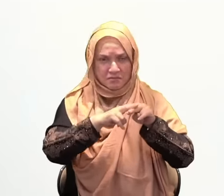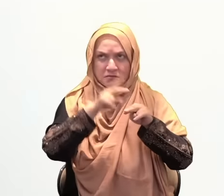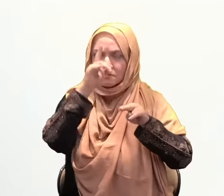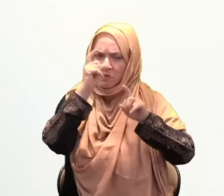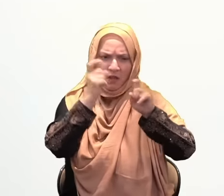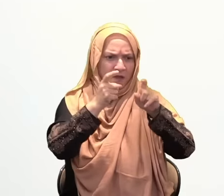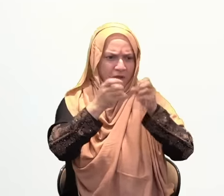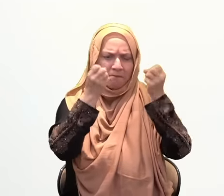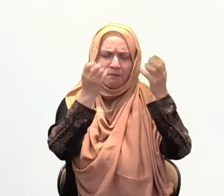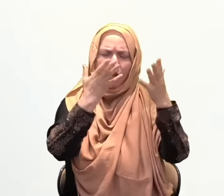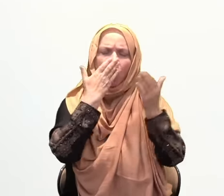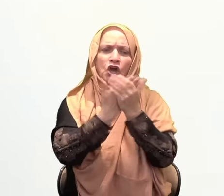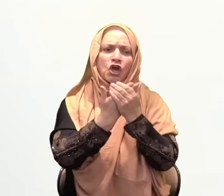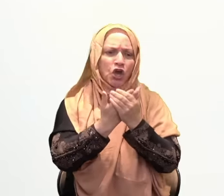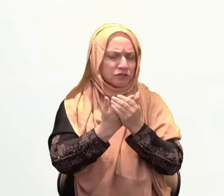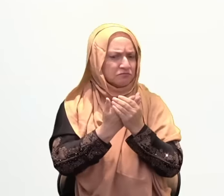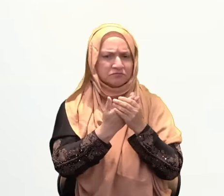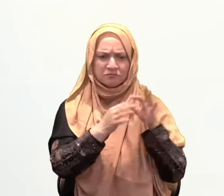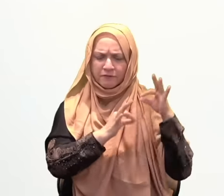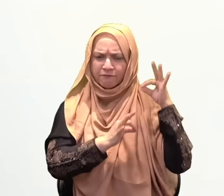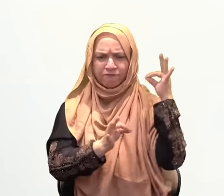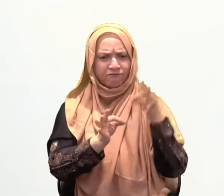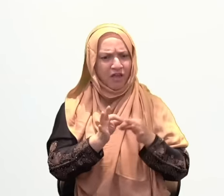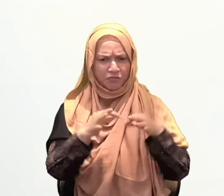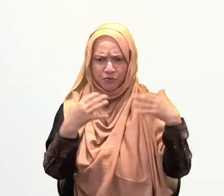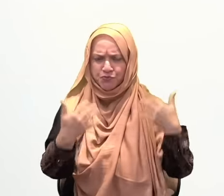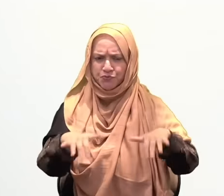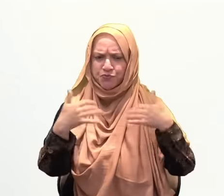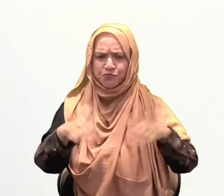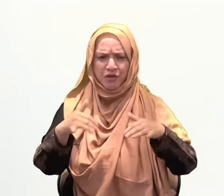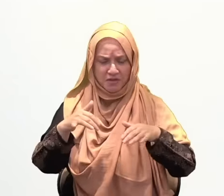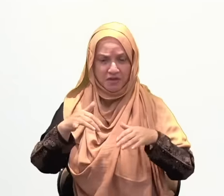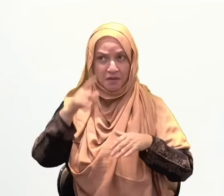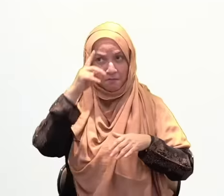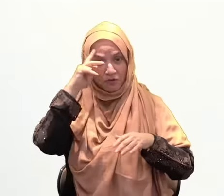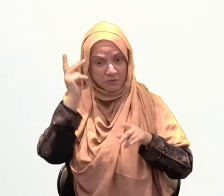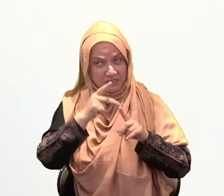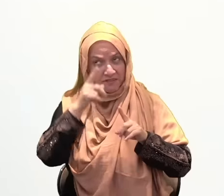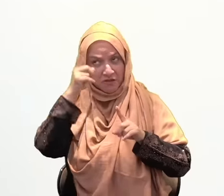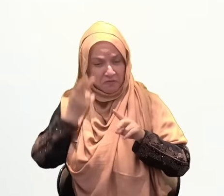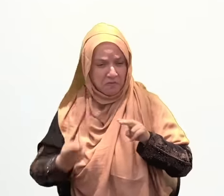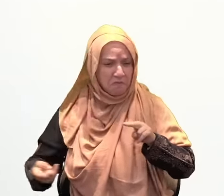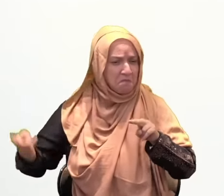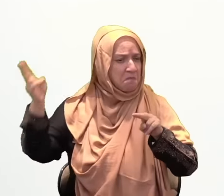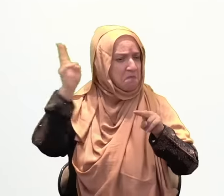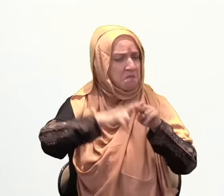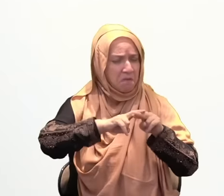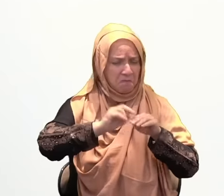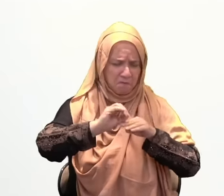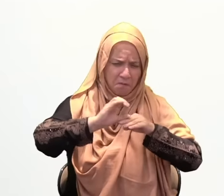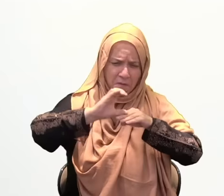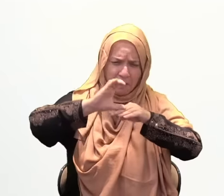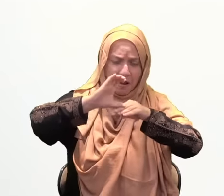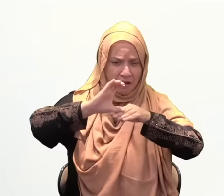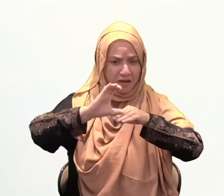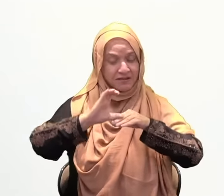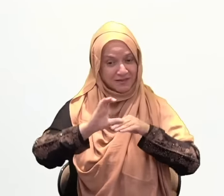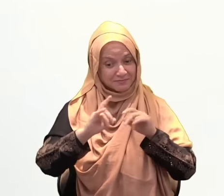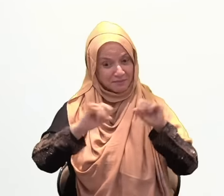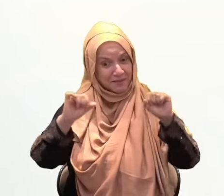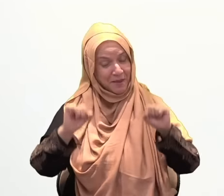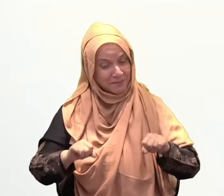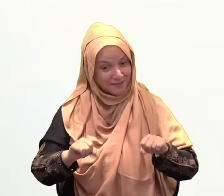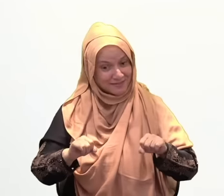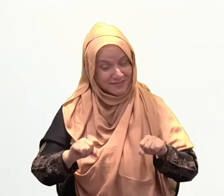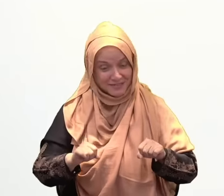us in perspective. May Allah subhanahu wa ta'ala increase us in our ability to see blessing so that when he blesses us it becomes